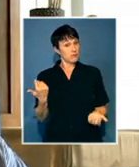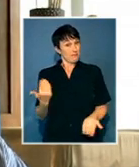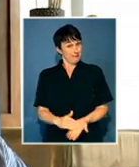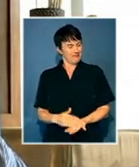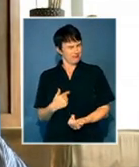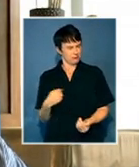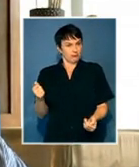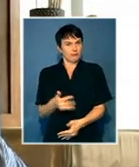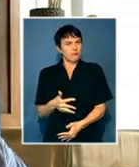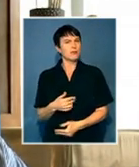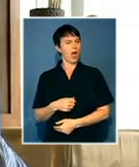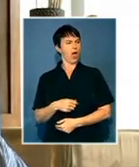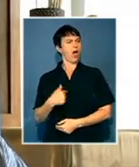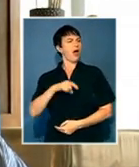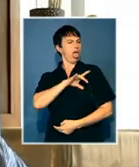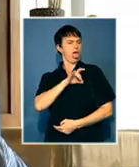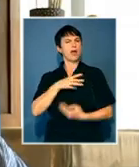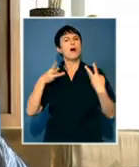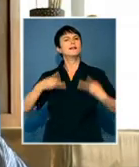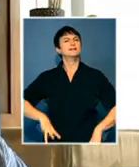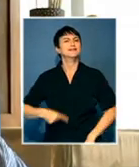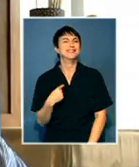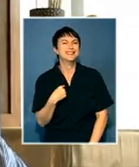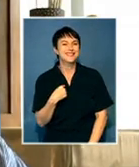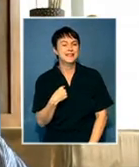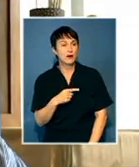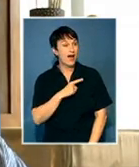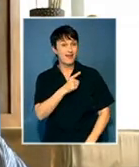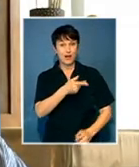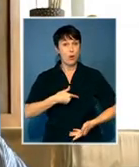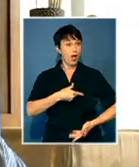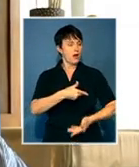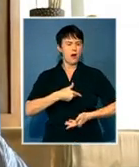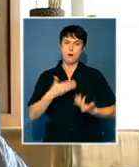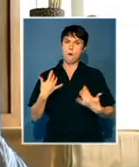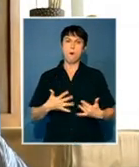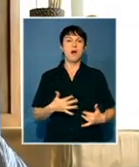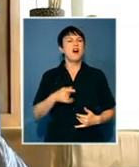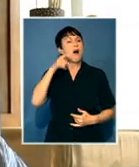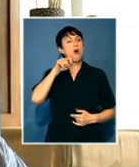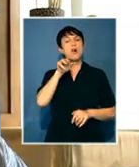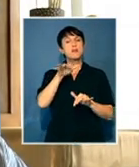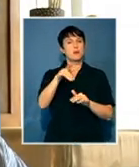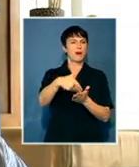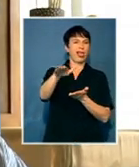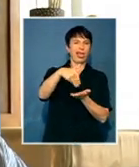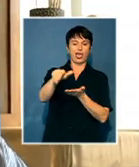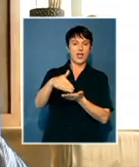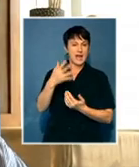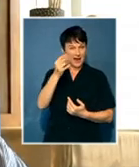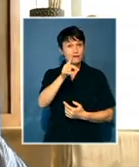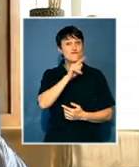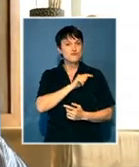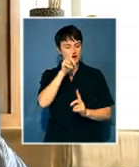came here, I realized that my fears were unfounded. In fact, I was welcome more than the people who had been here before. In fact, was a fellow called